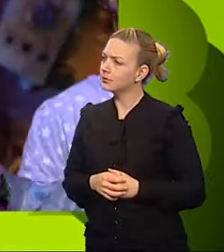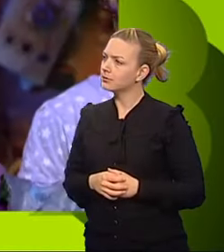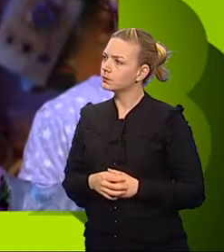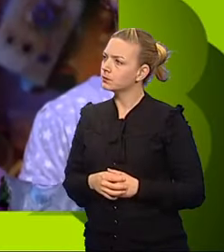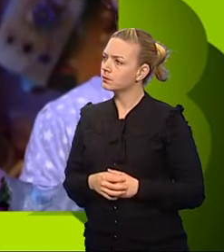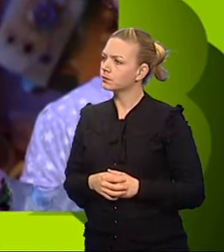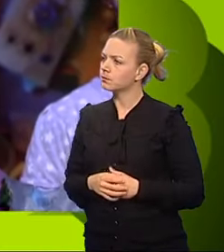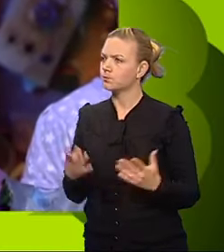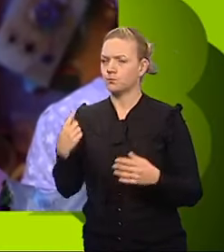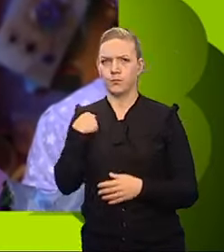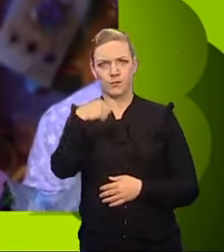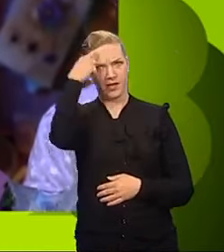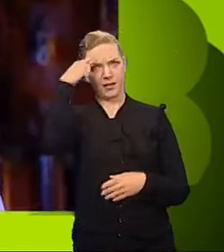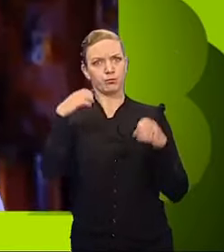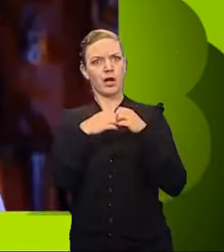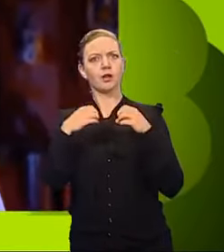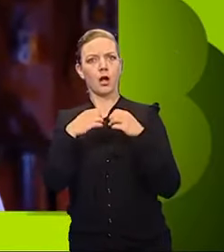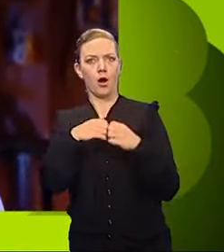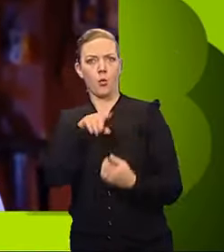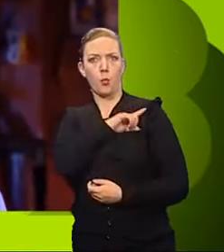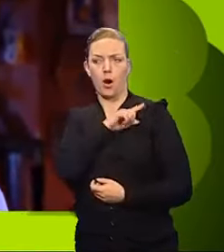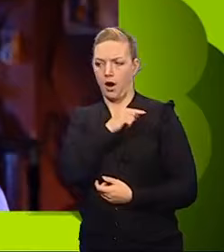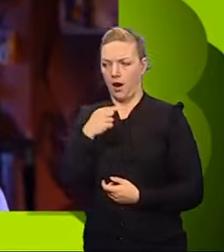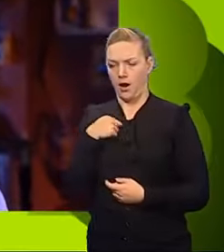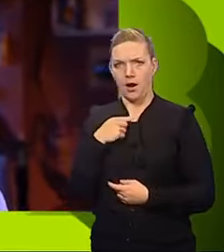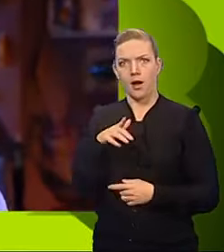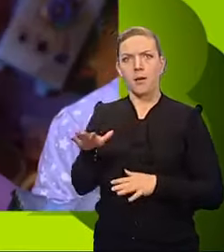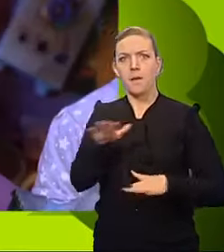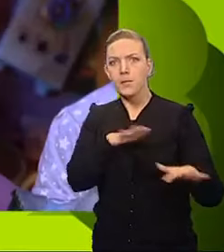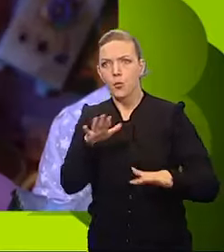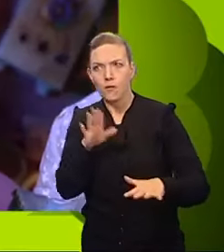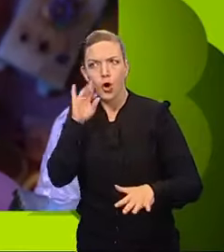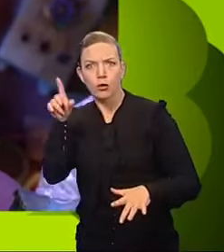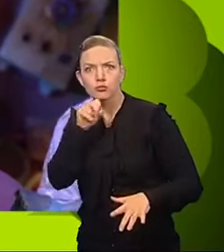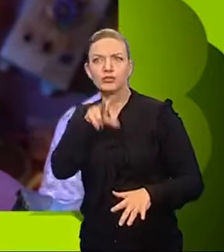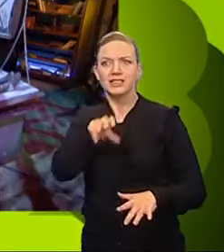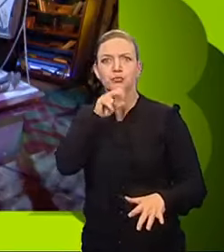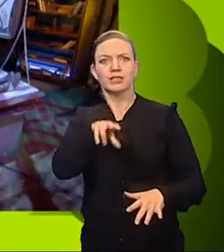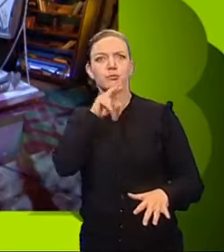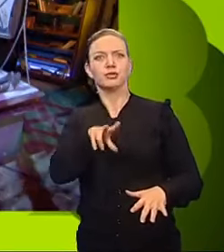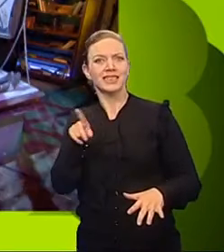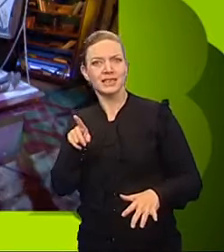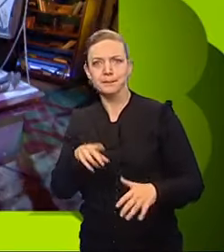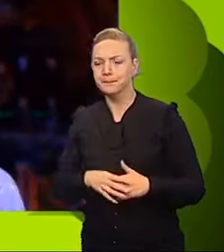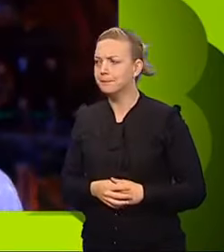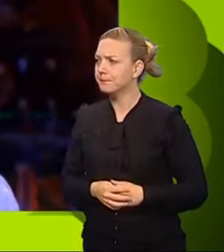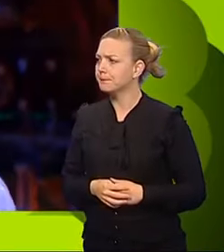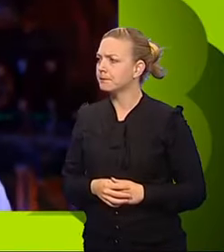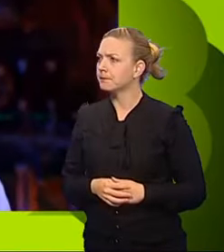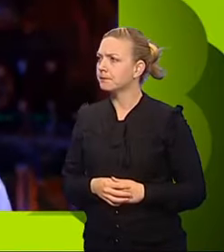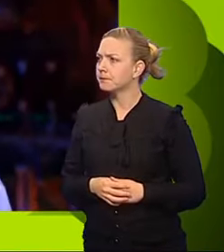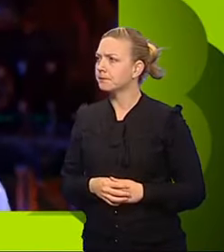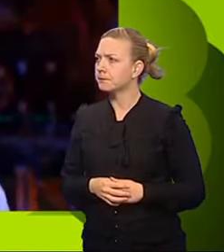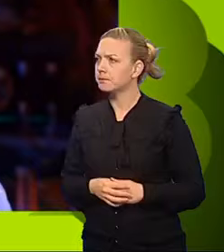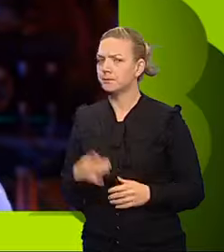Tom. I think it was Brianna because whenever I moved I always heard a scream when they came out. Brianna. I think the